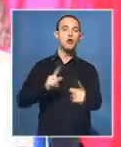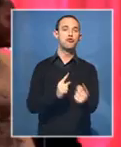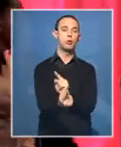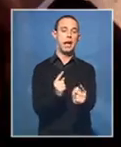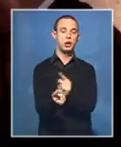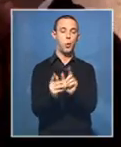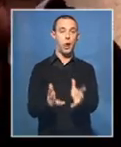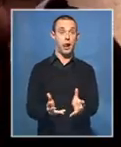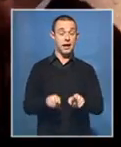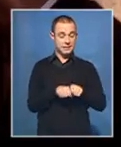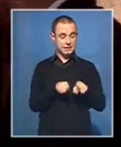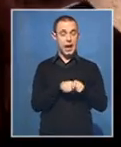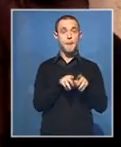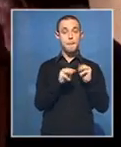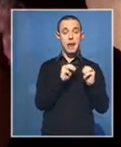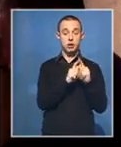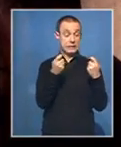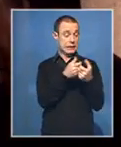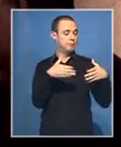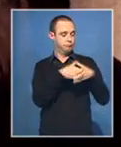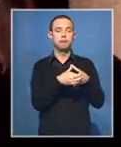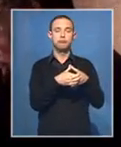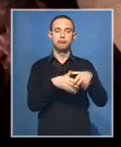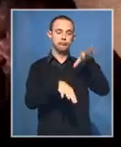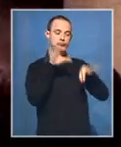management team. Shingai Nyoka, SABC News, Harare, Zimbabwe.